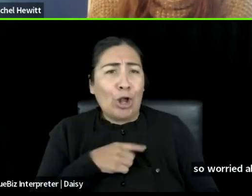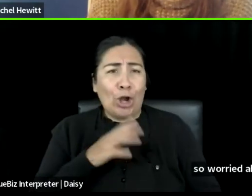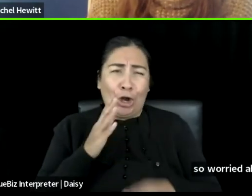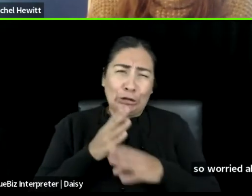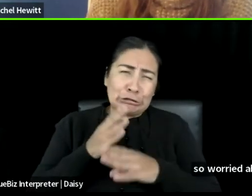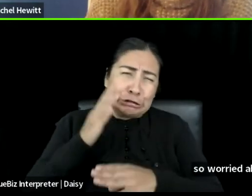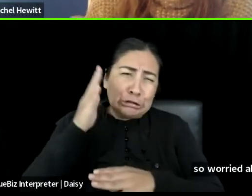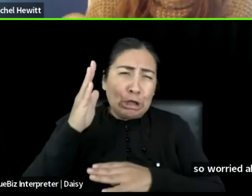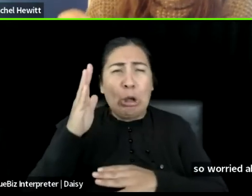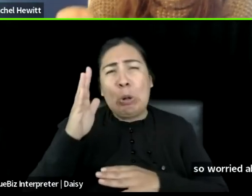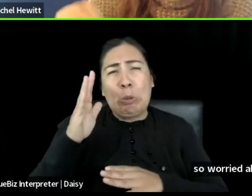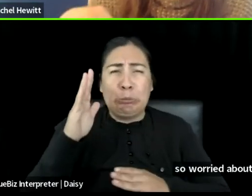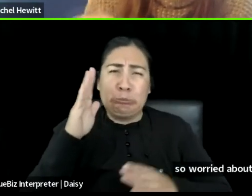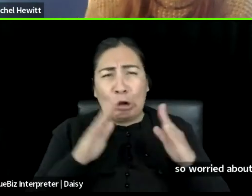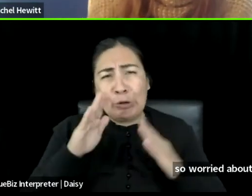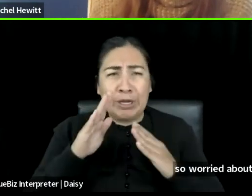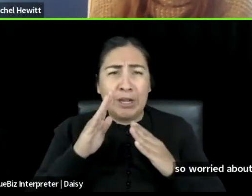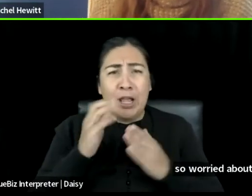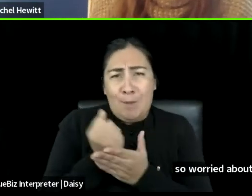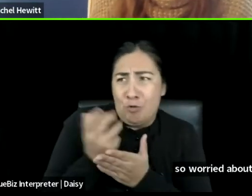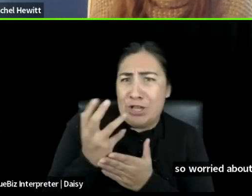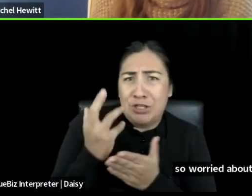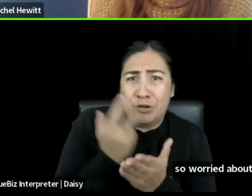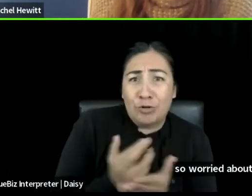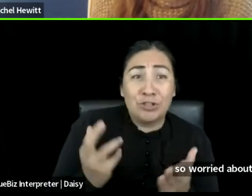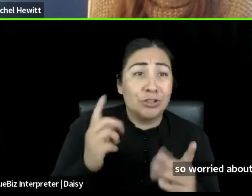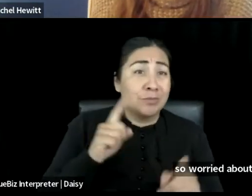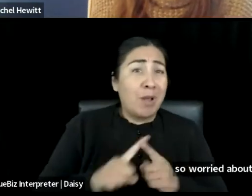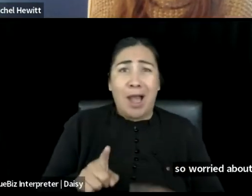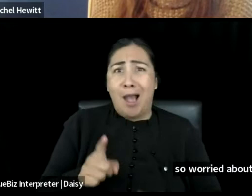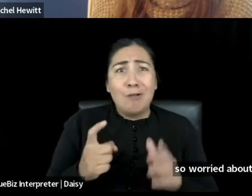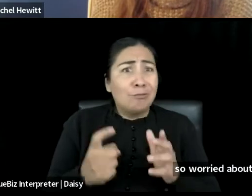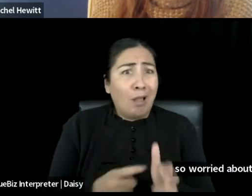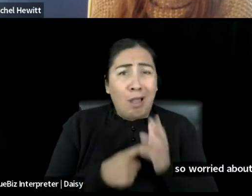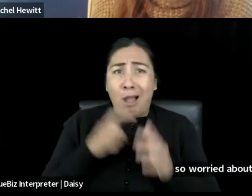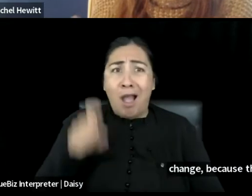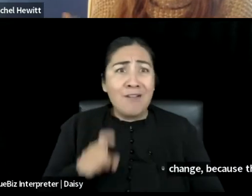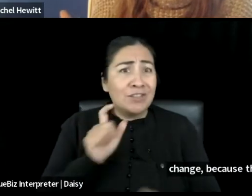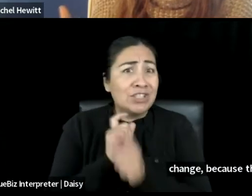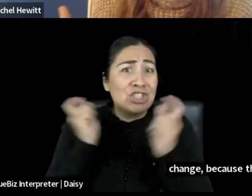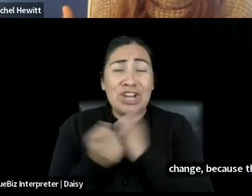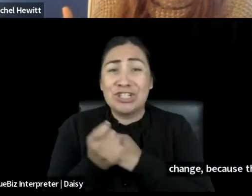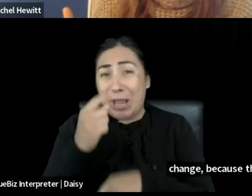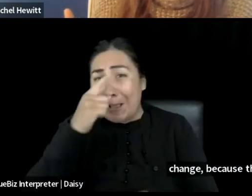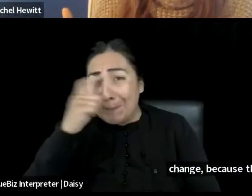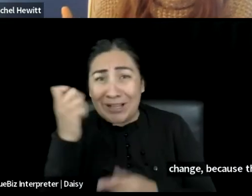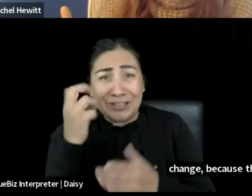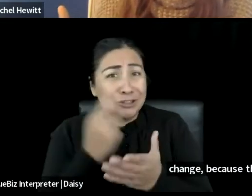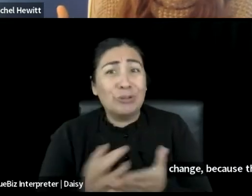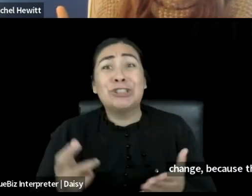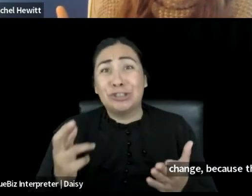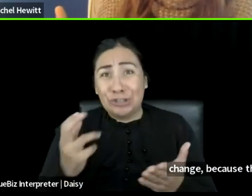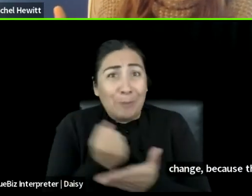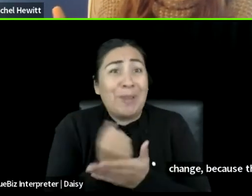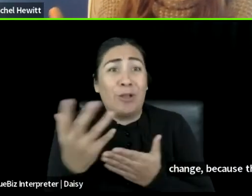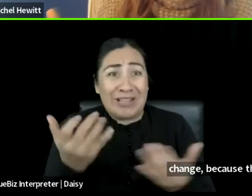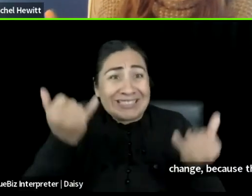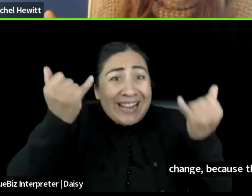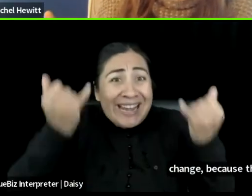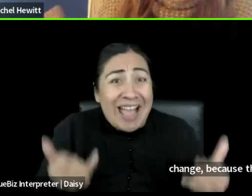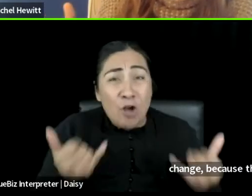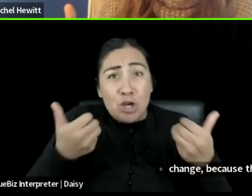because the resources are being wasted now on trying to shape to a